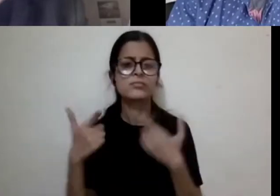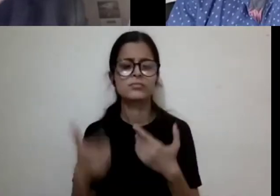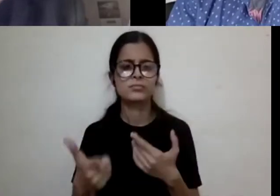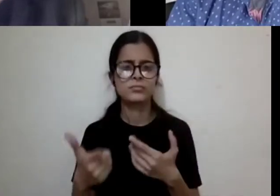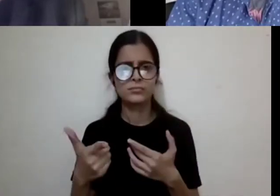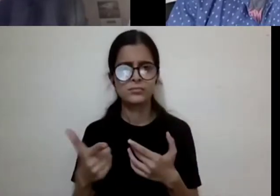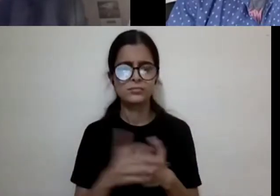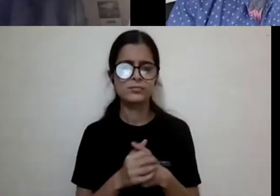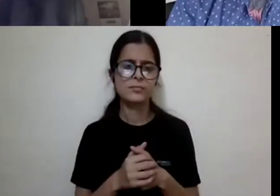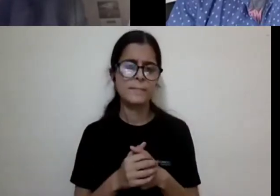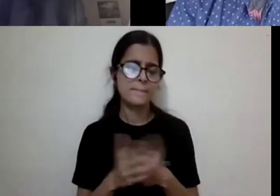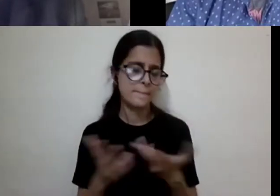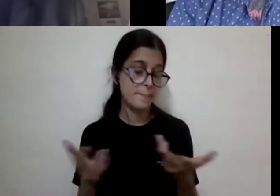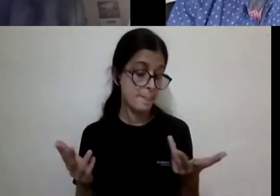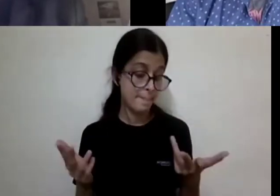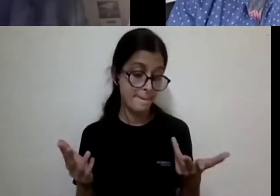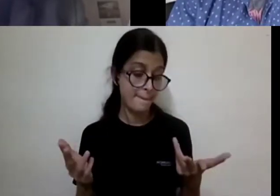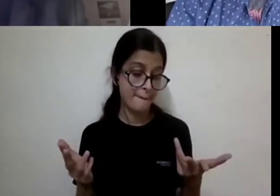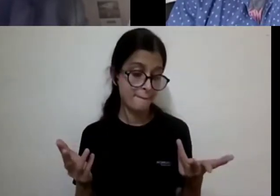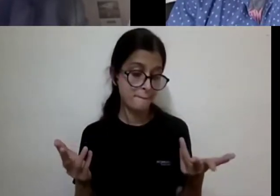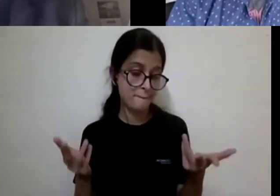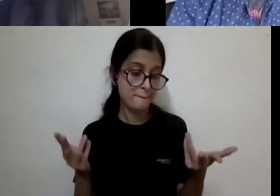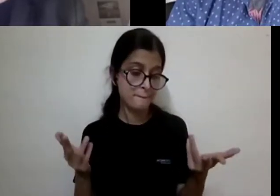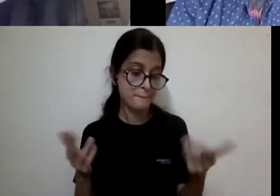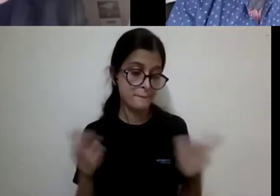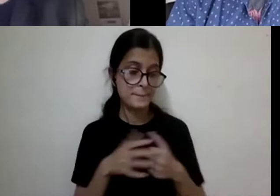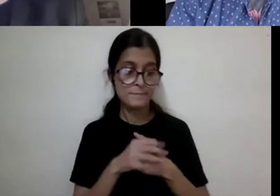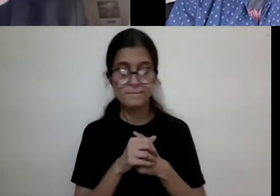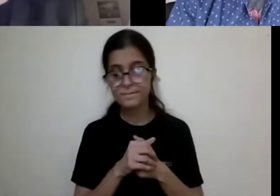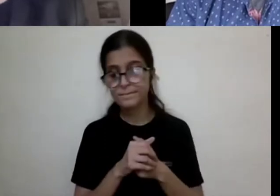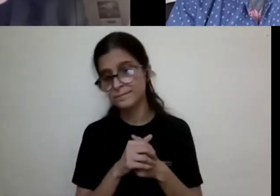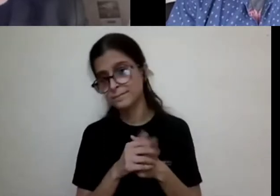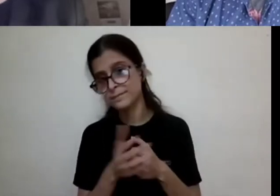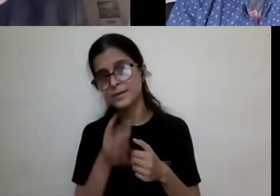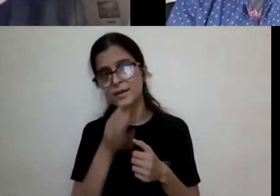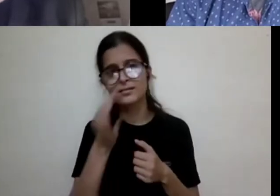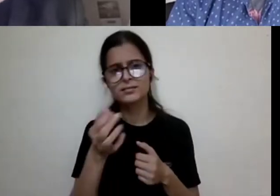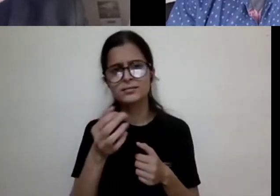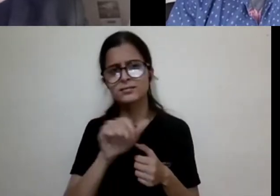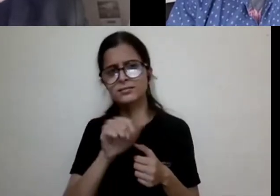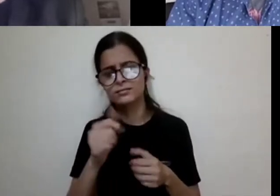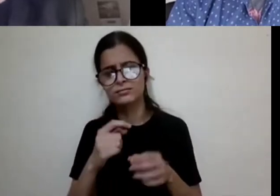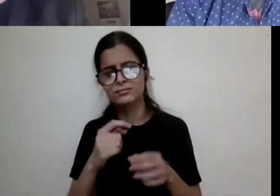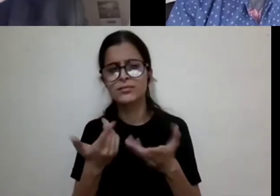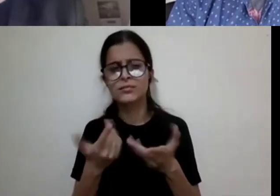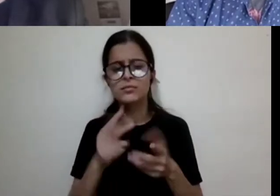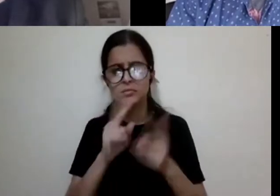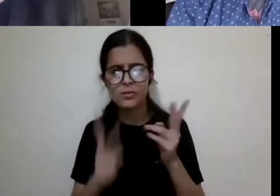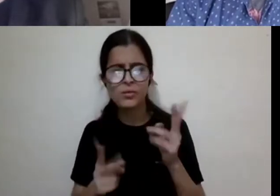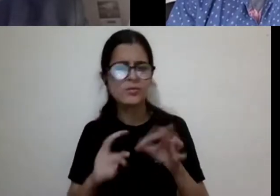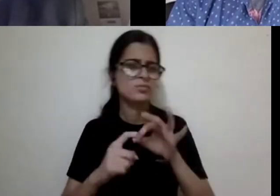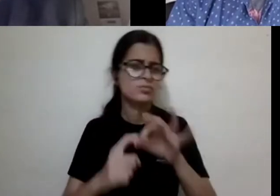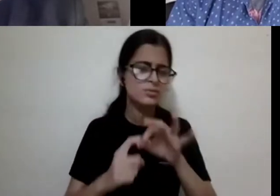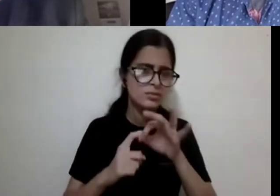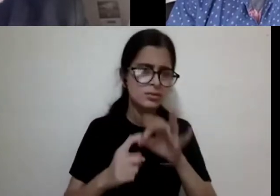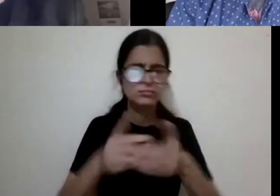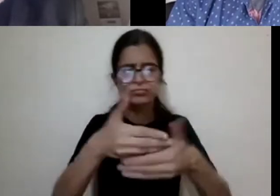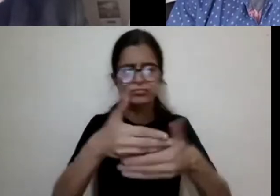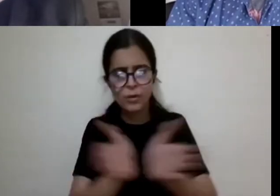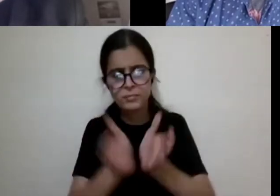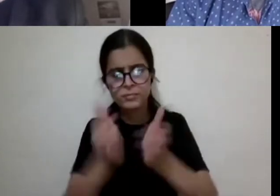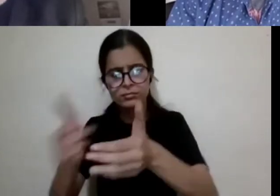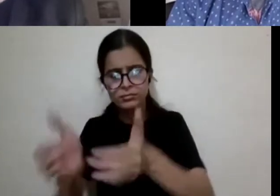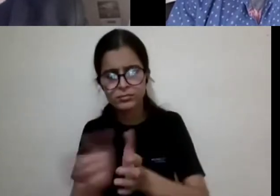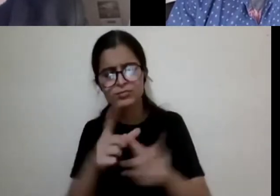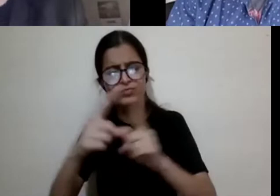you know, um, uh, you can ask a lot of questions about it because it's, it's done by committee. It changes all the time.